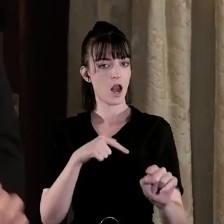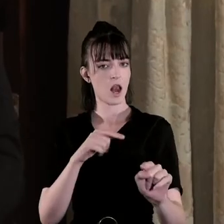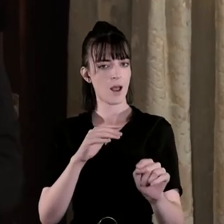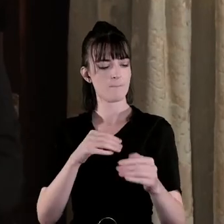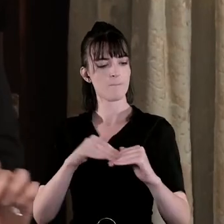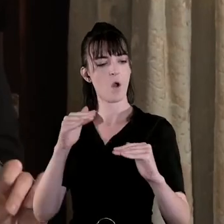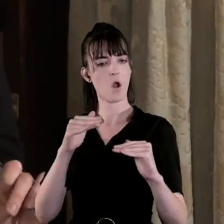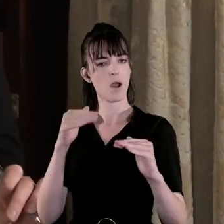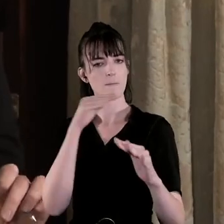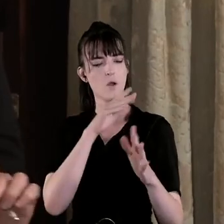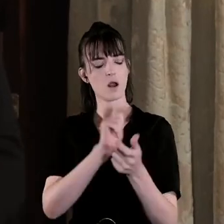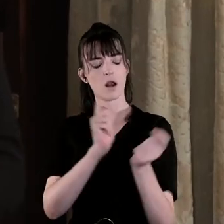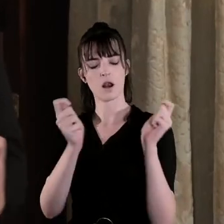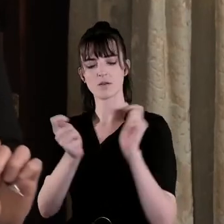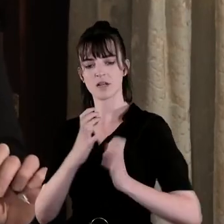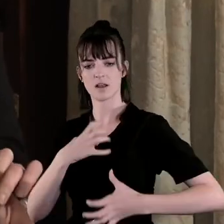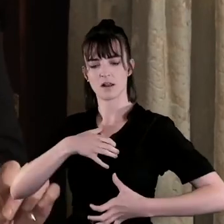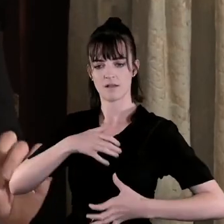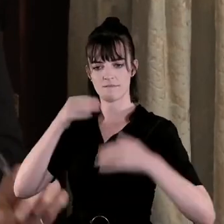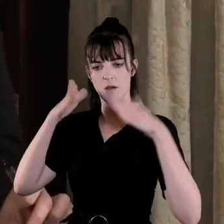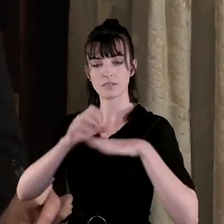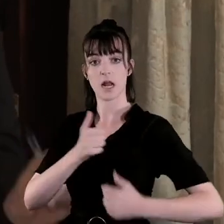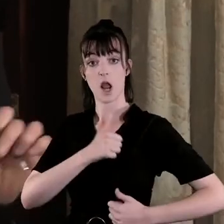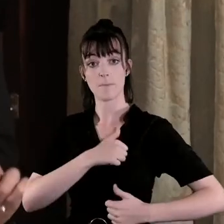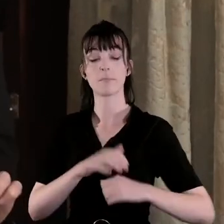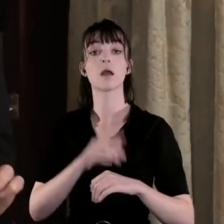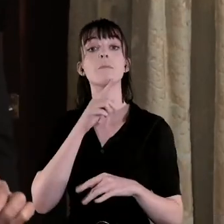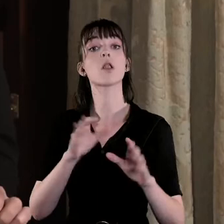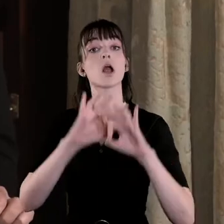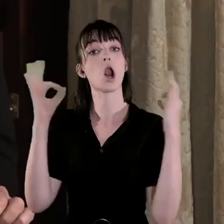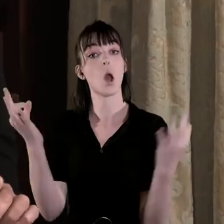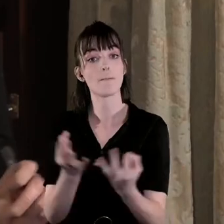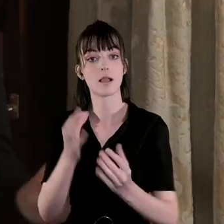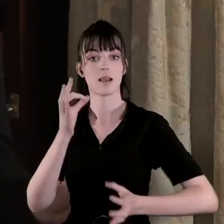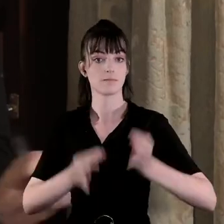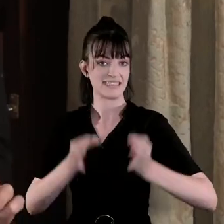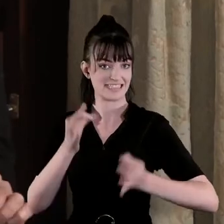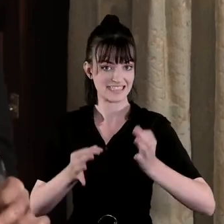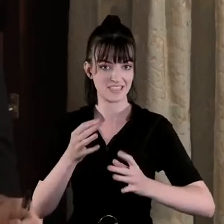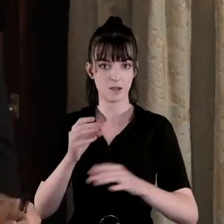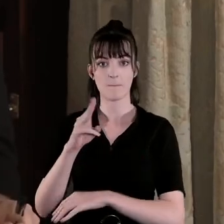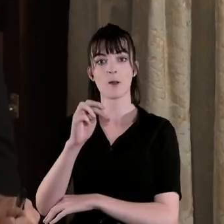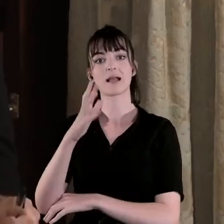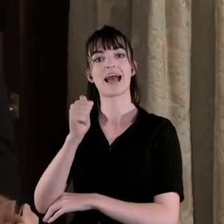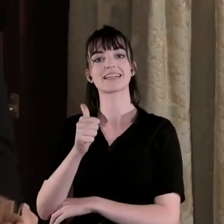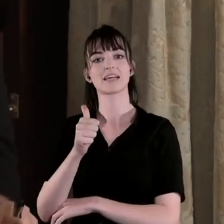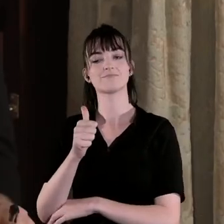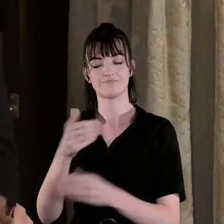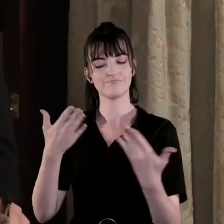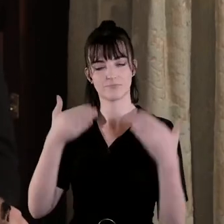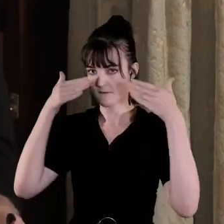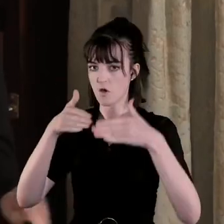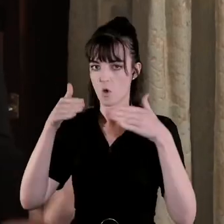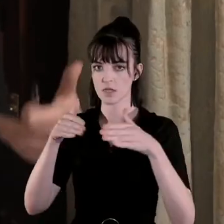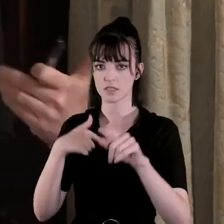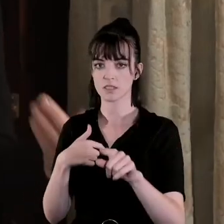important but even so I think the global and the political and the propaganda remain absolutely central all the way